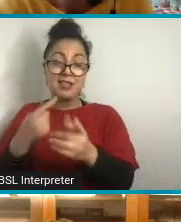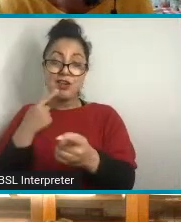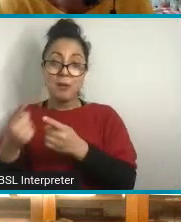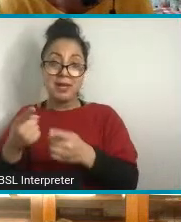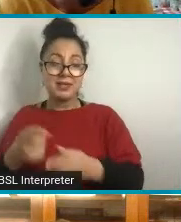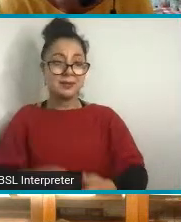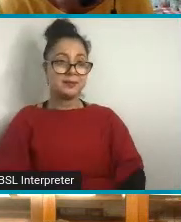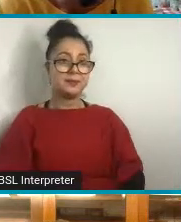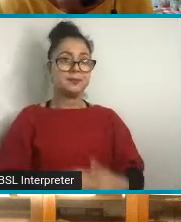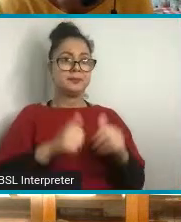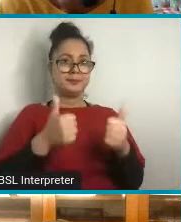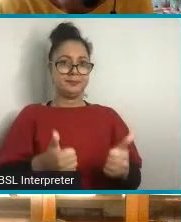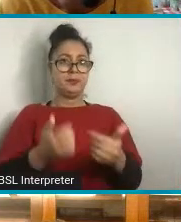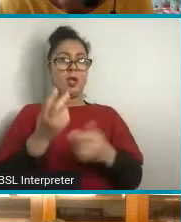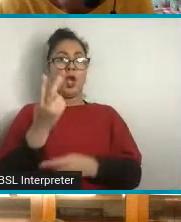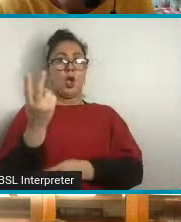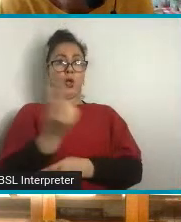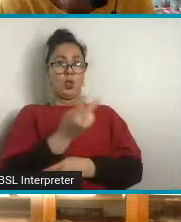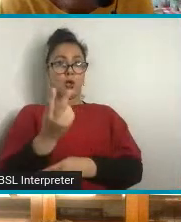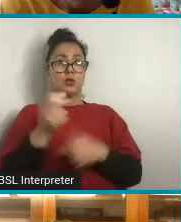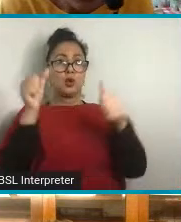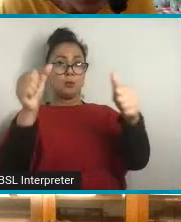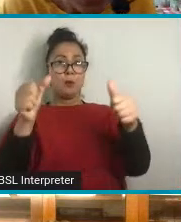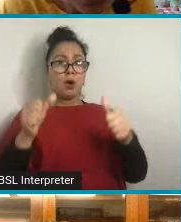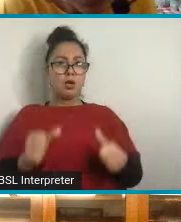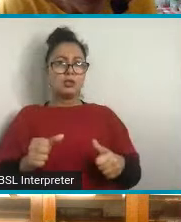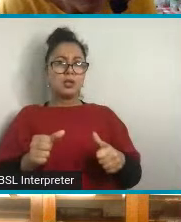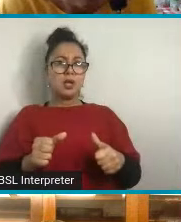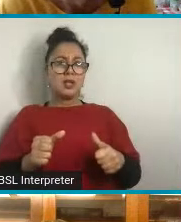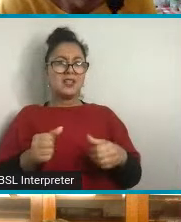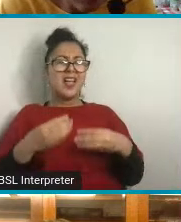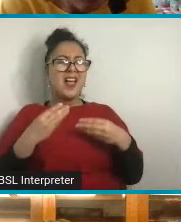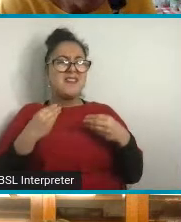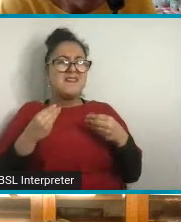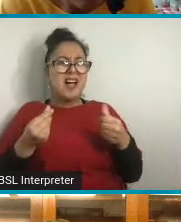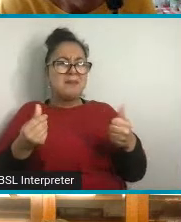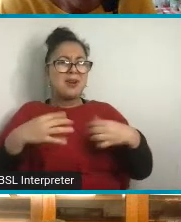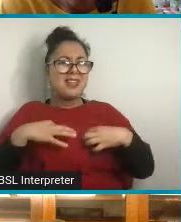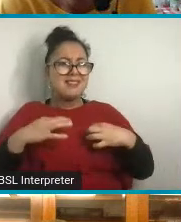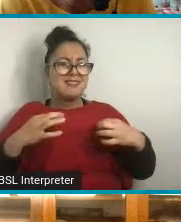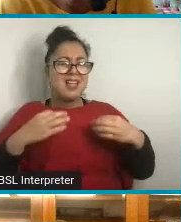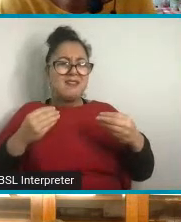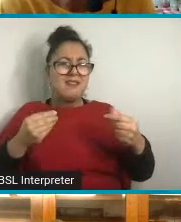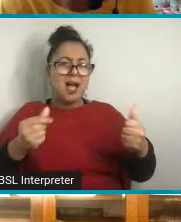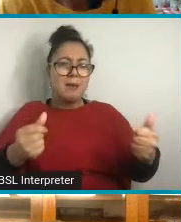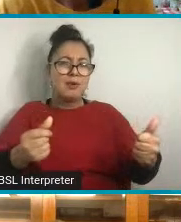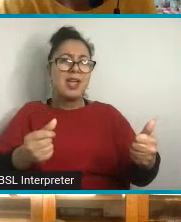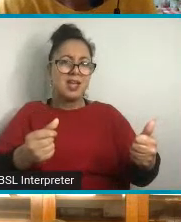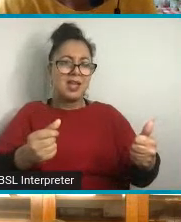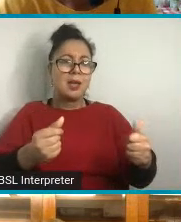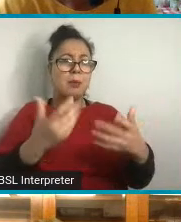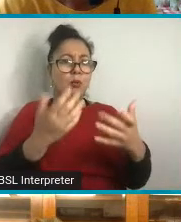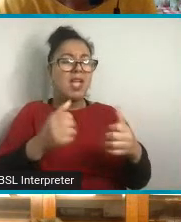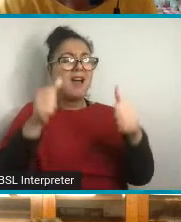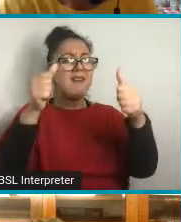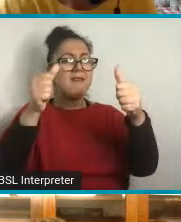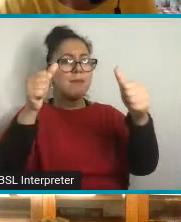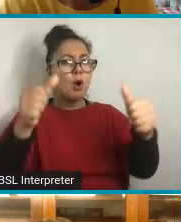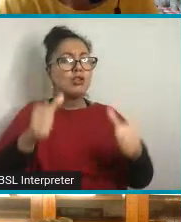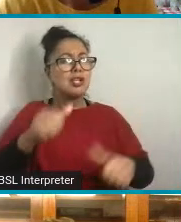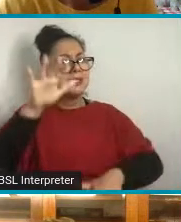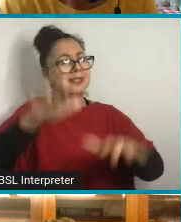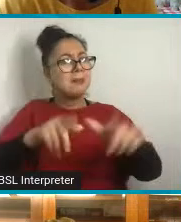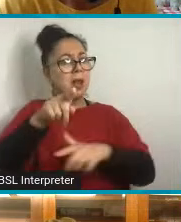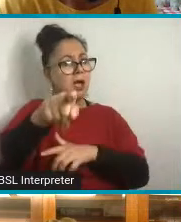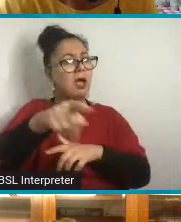So yeah, these two are little fabric patches, but we have posters of the same design as well.